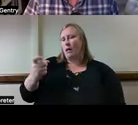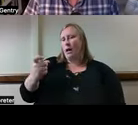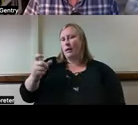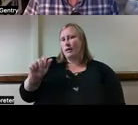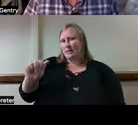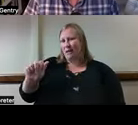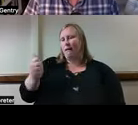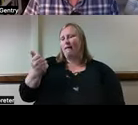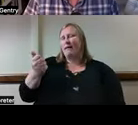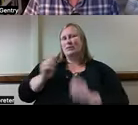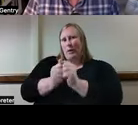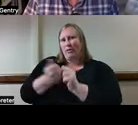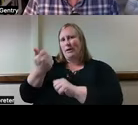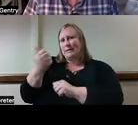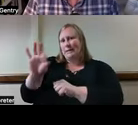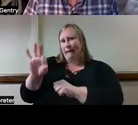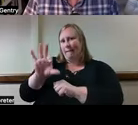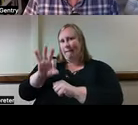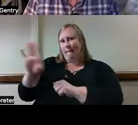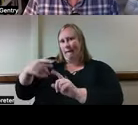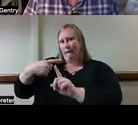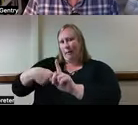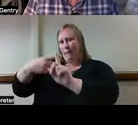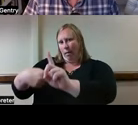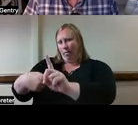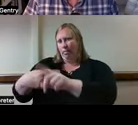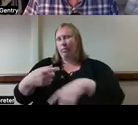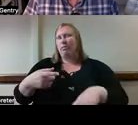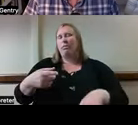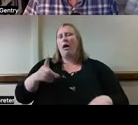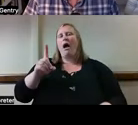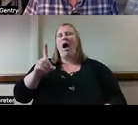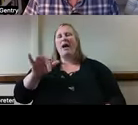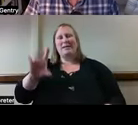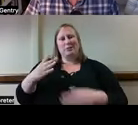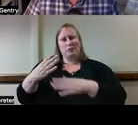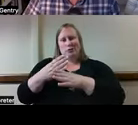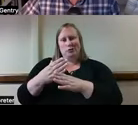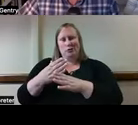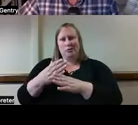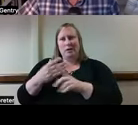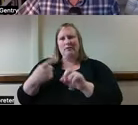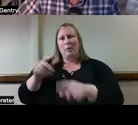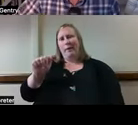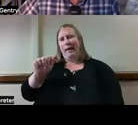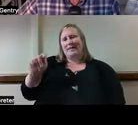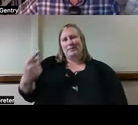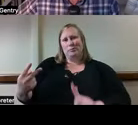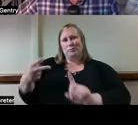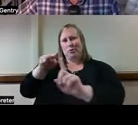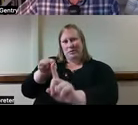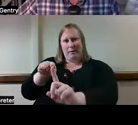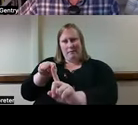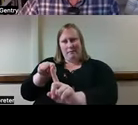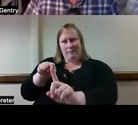.99 a month. Okay. And then I did share, just from an AT perspective, and a